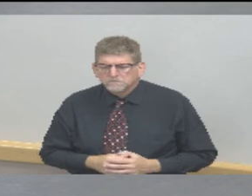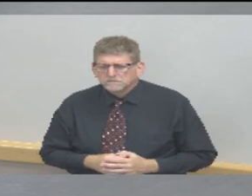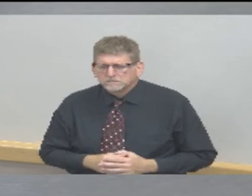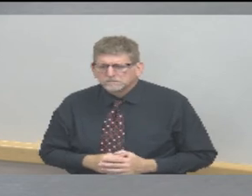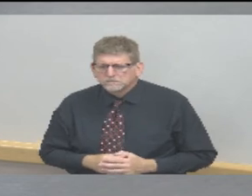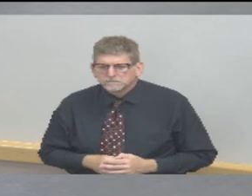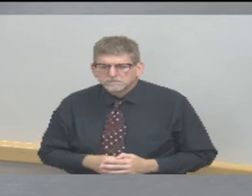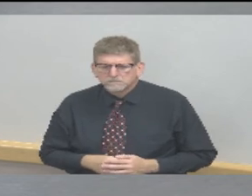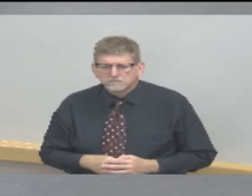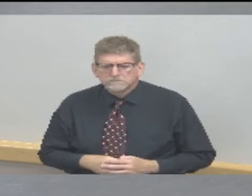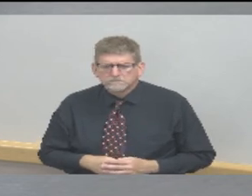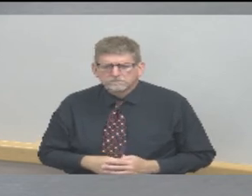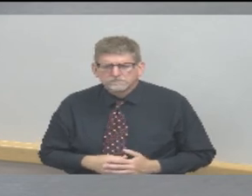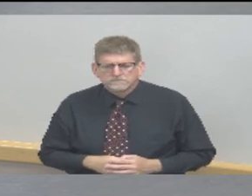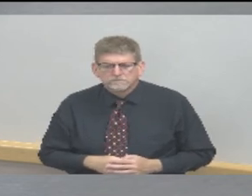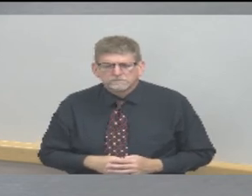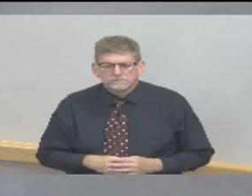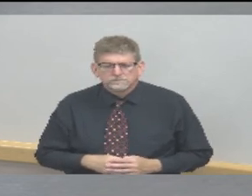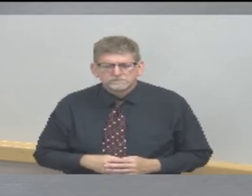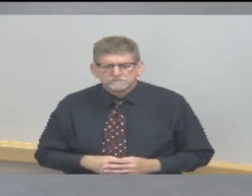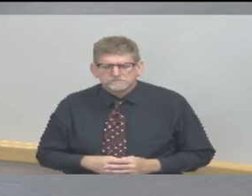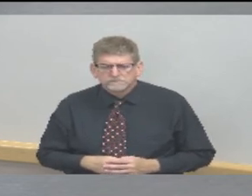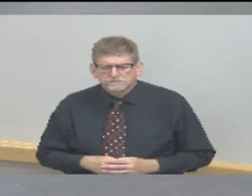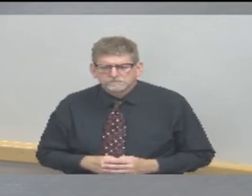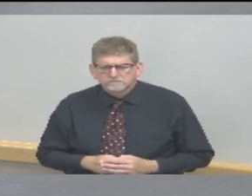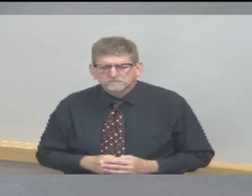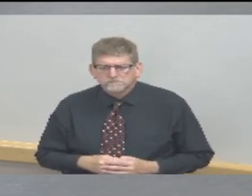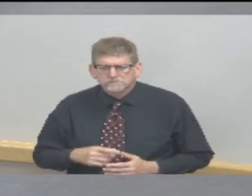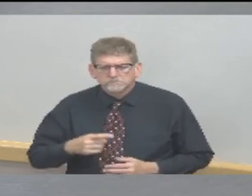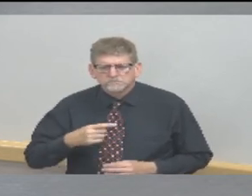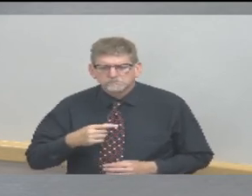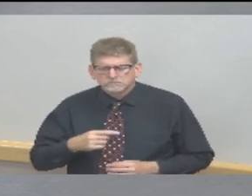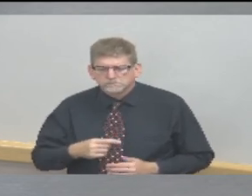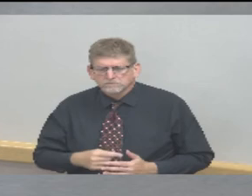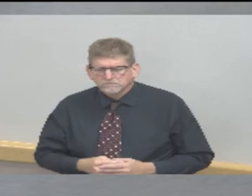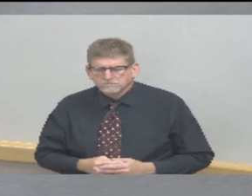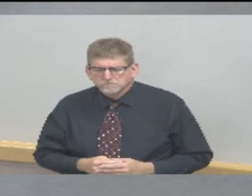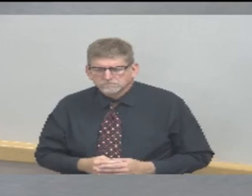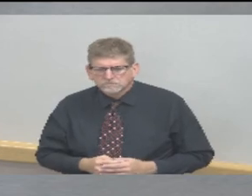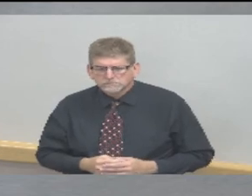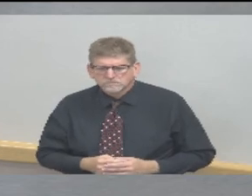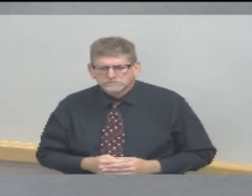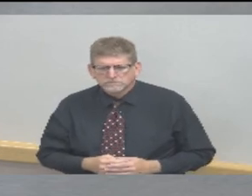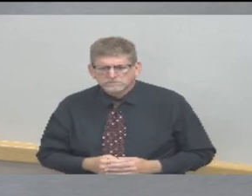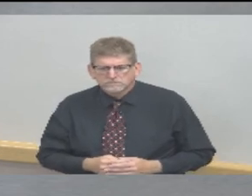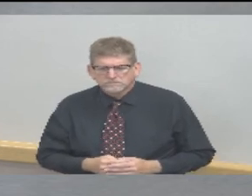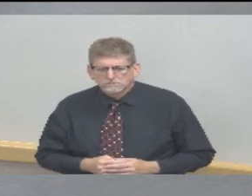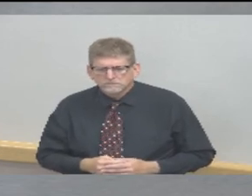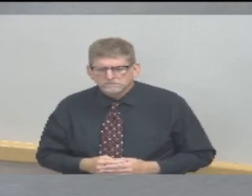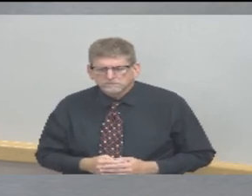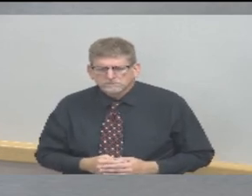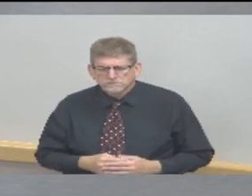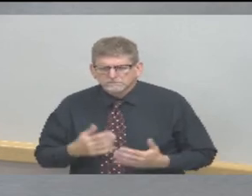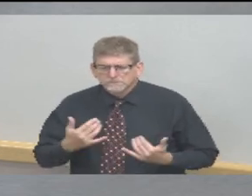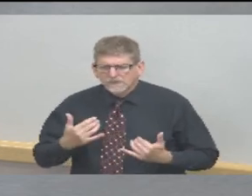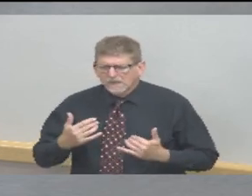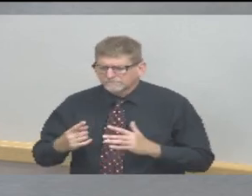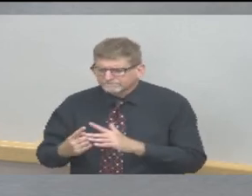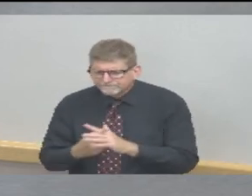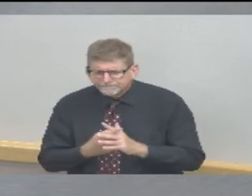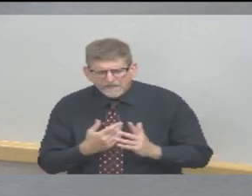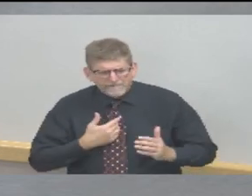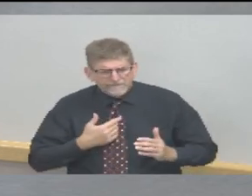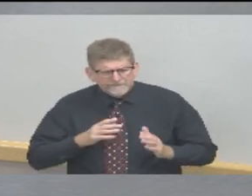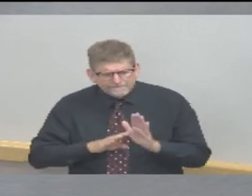practices within our hospitals and within our facilities to make the likelihood of sharing this germ and other